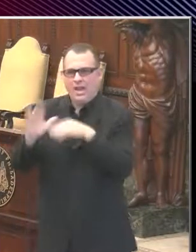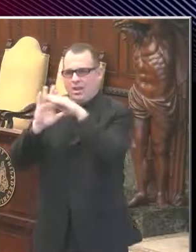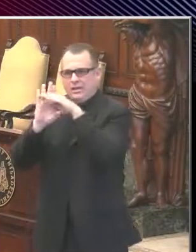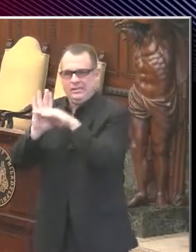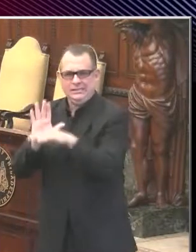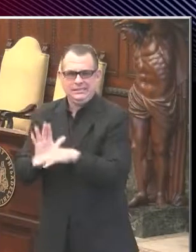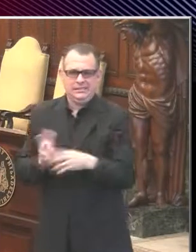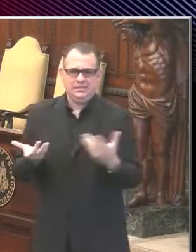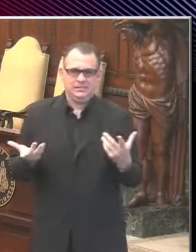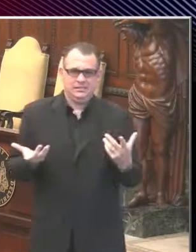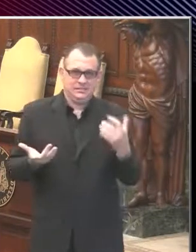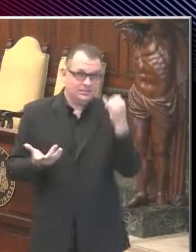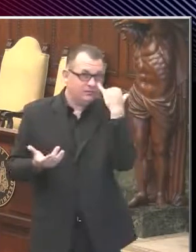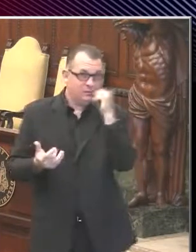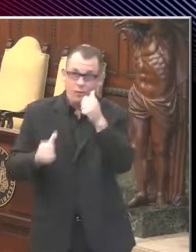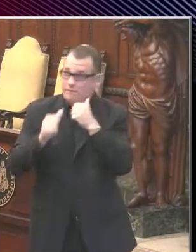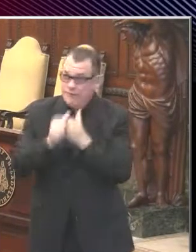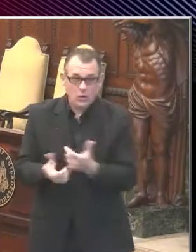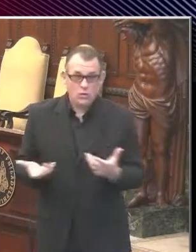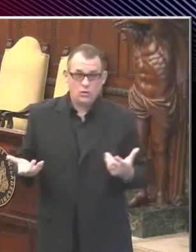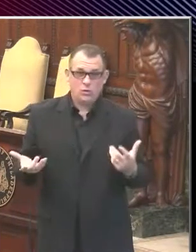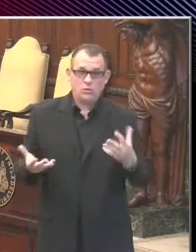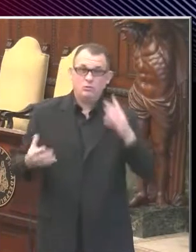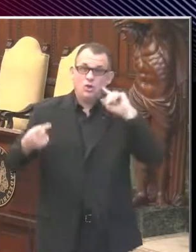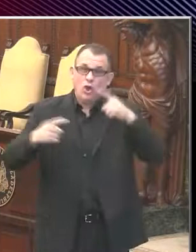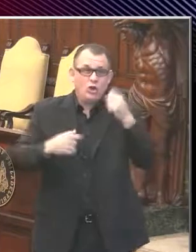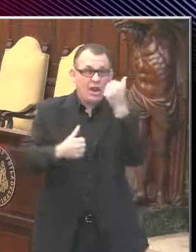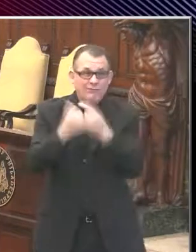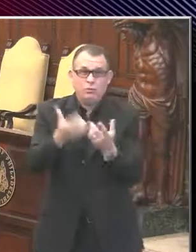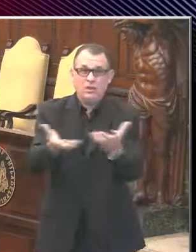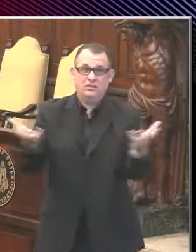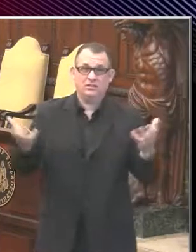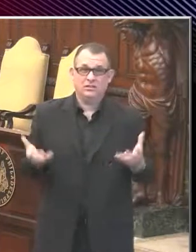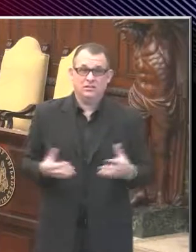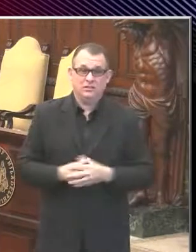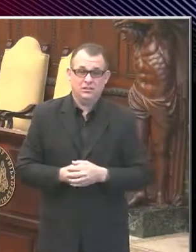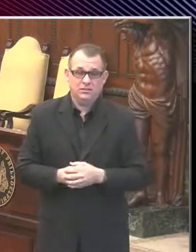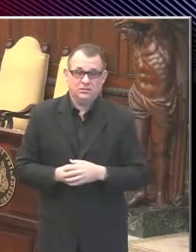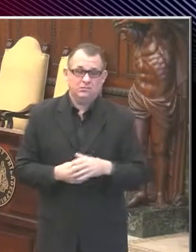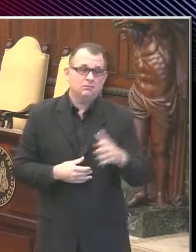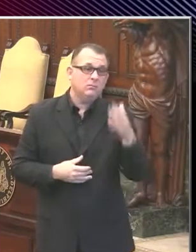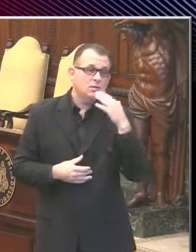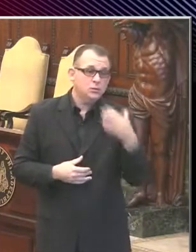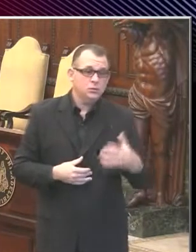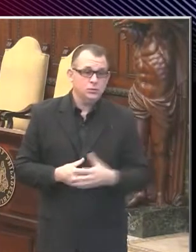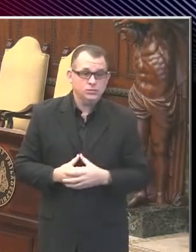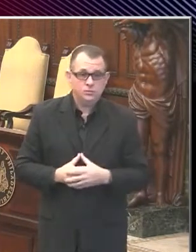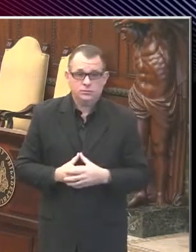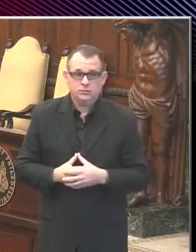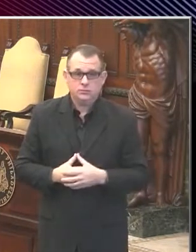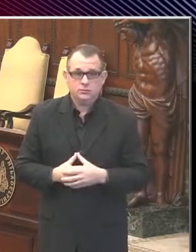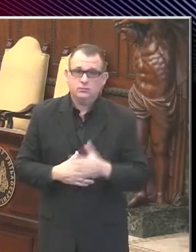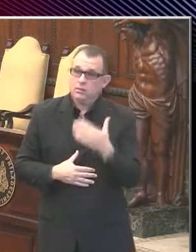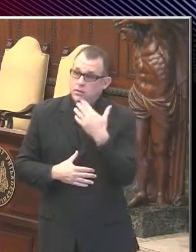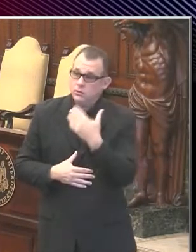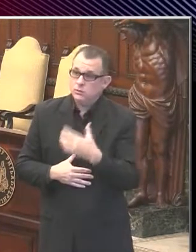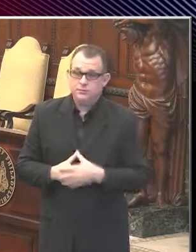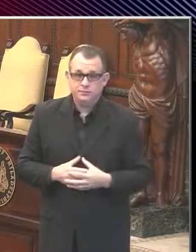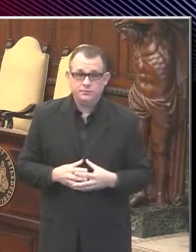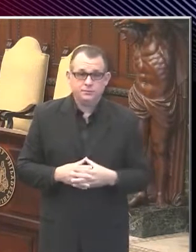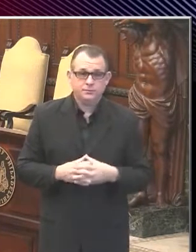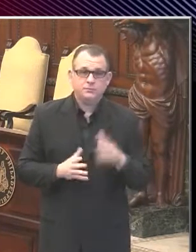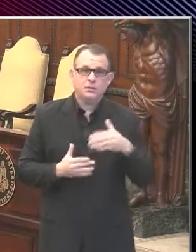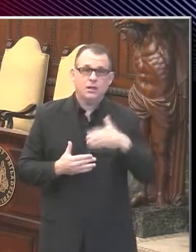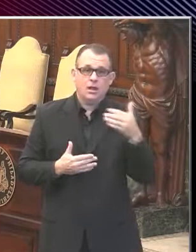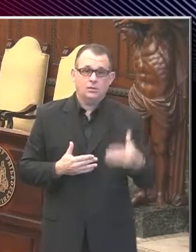if people don't follow the safety guidelines seriously. Okay, that's all I have. Thank you very much. Thank you, Natasha. Let's go